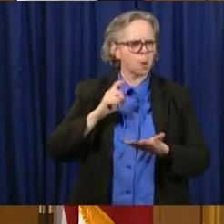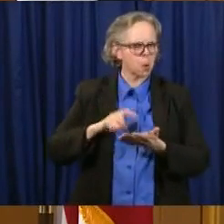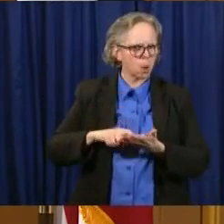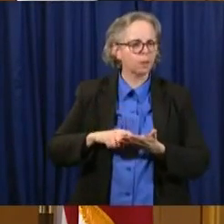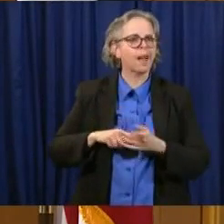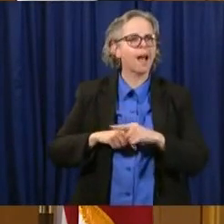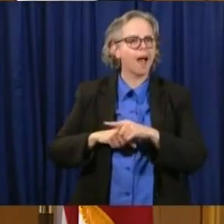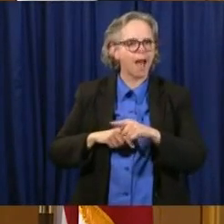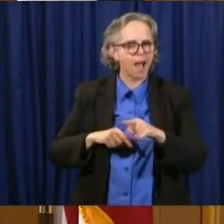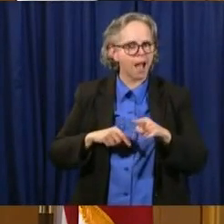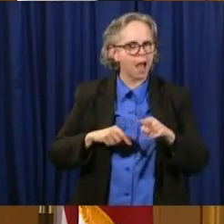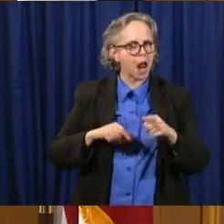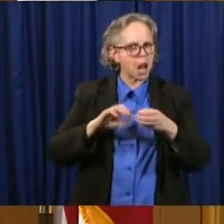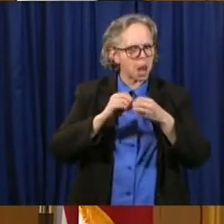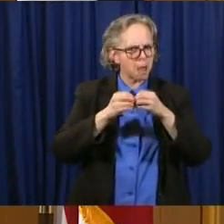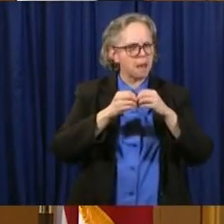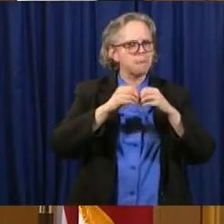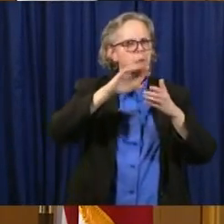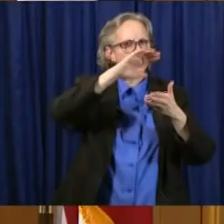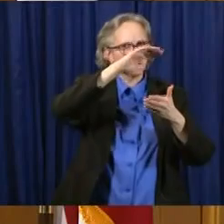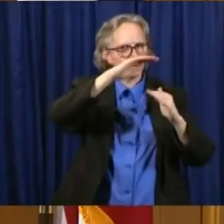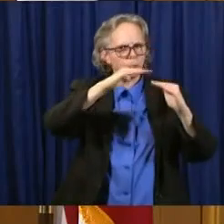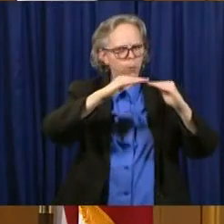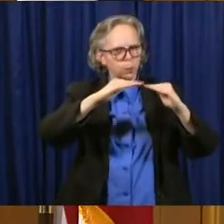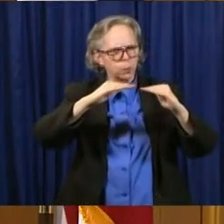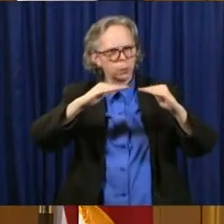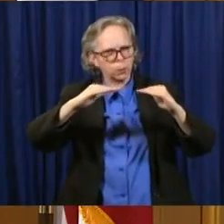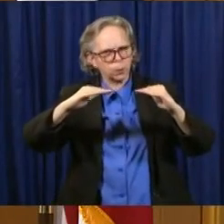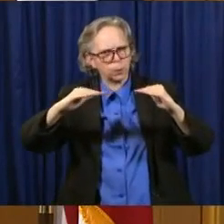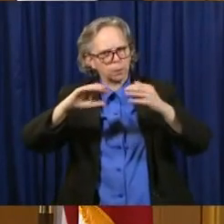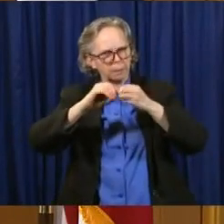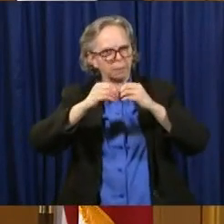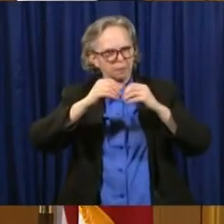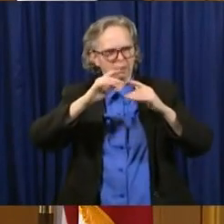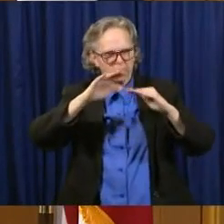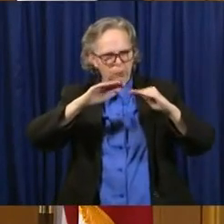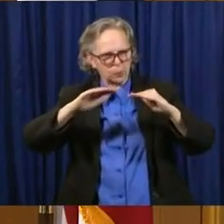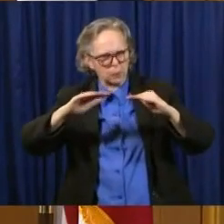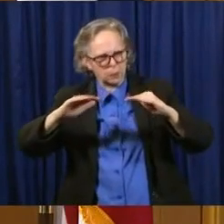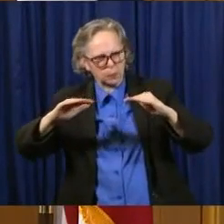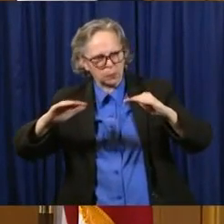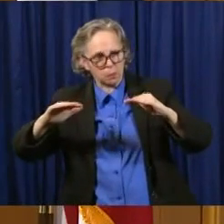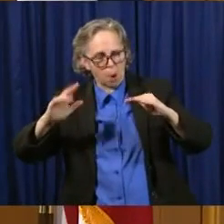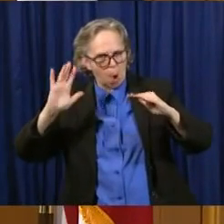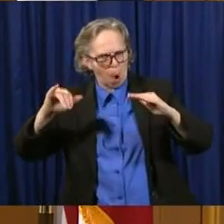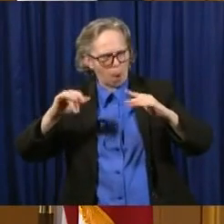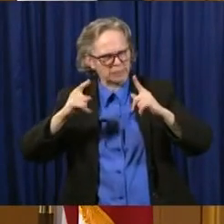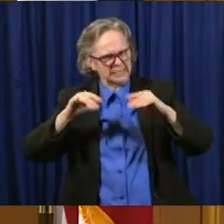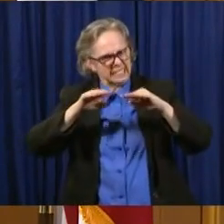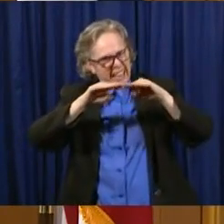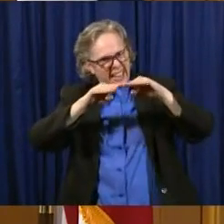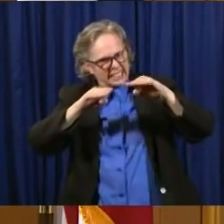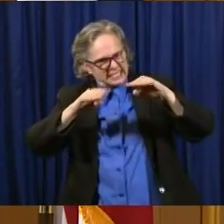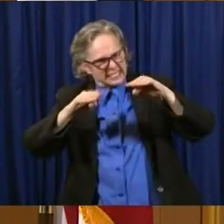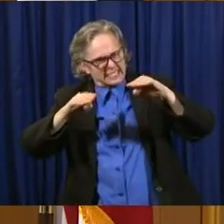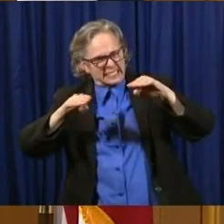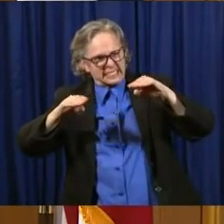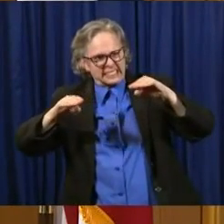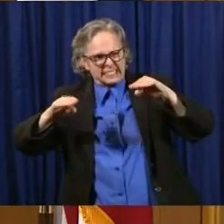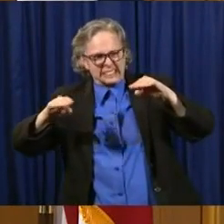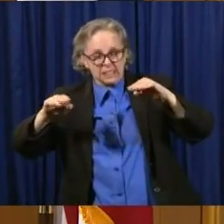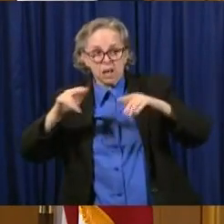we have done that. And so we feel much better about the capacity in the, in, in the hospitals themselves.